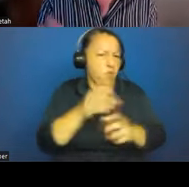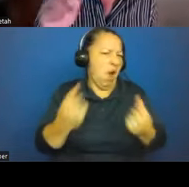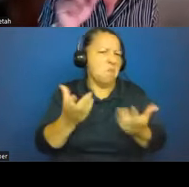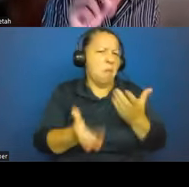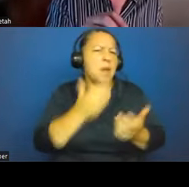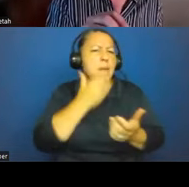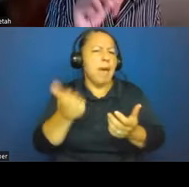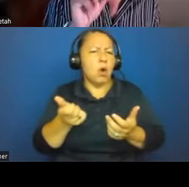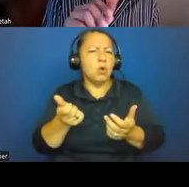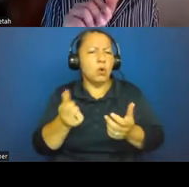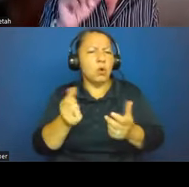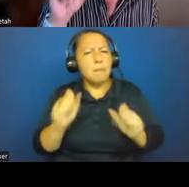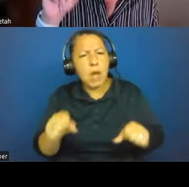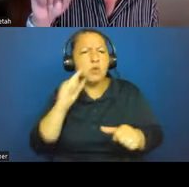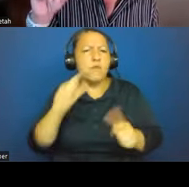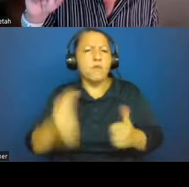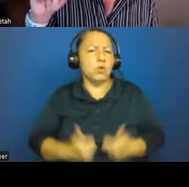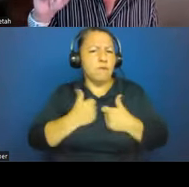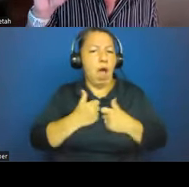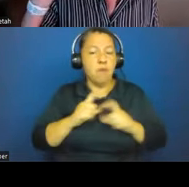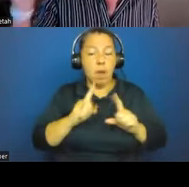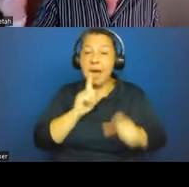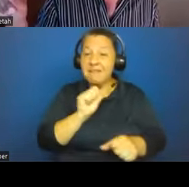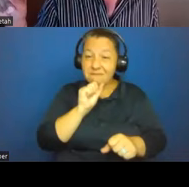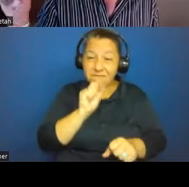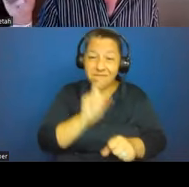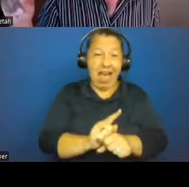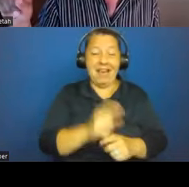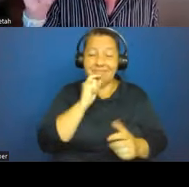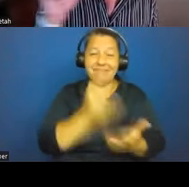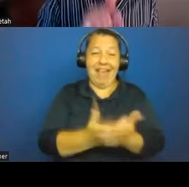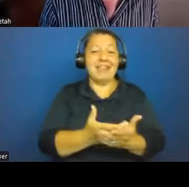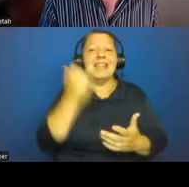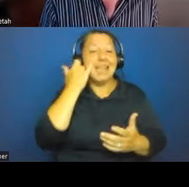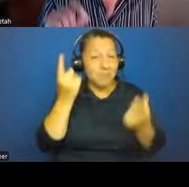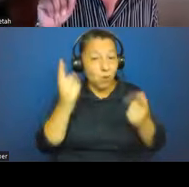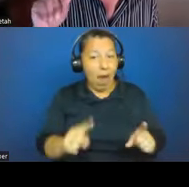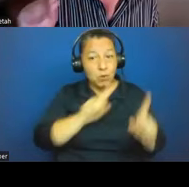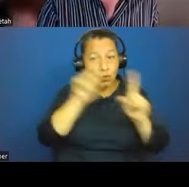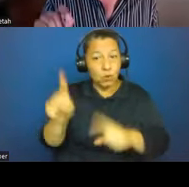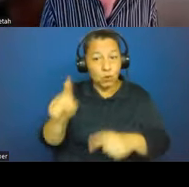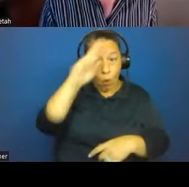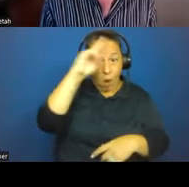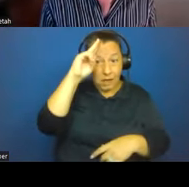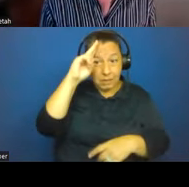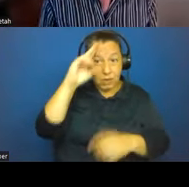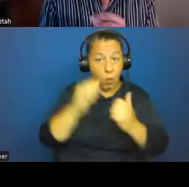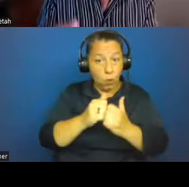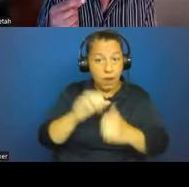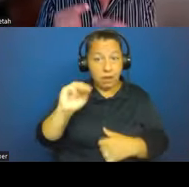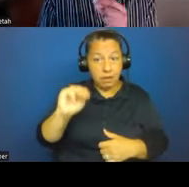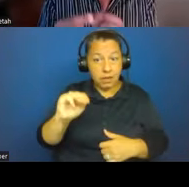survival. In fact, what we're seeing is that if you end up in hospital, having contractive malaria, you're more likely to die.